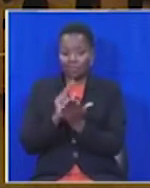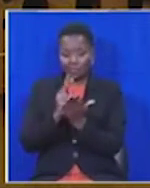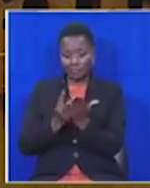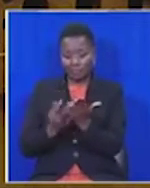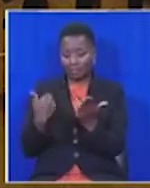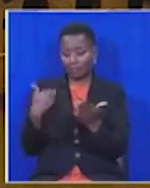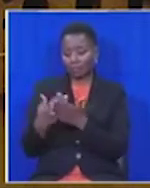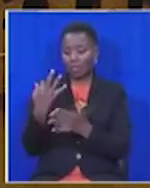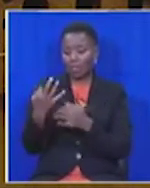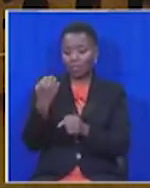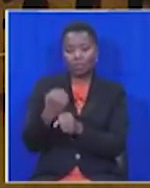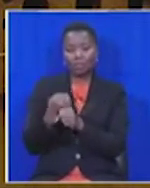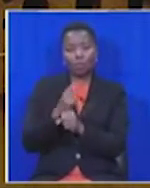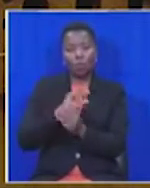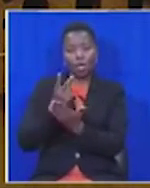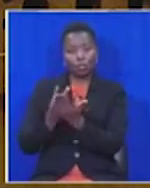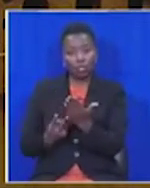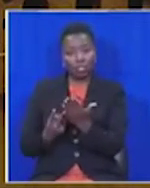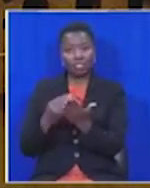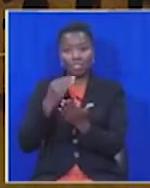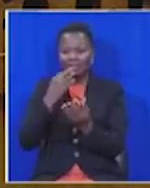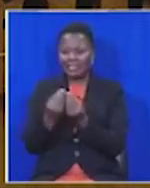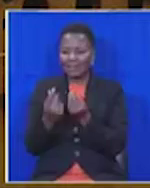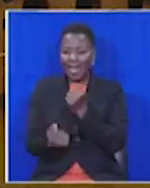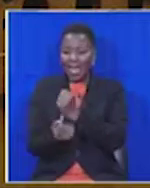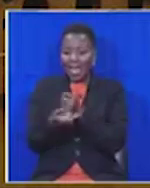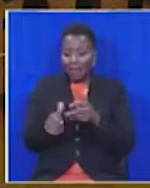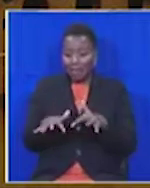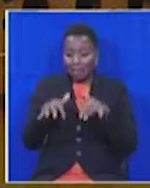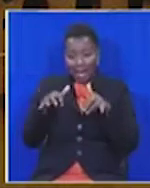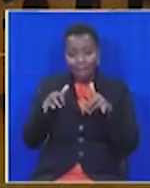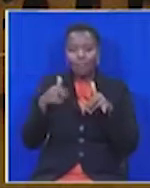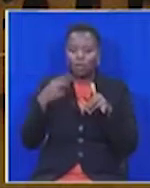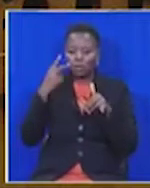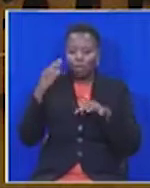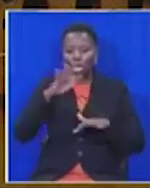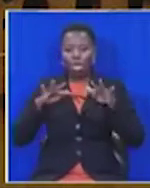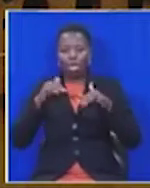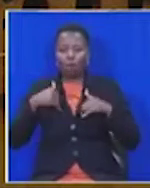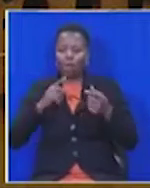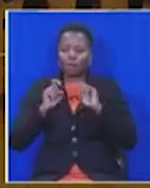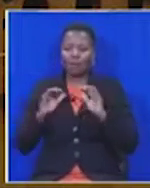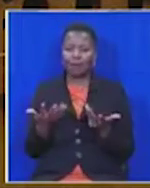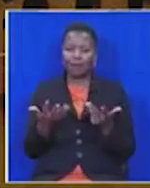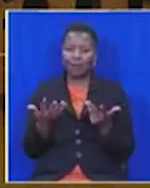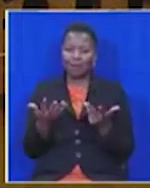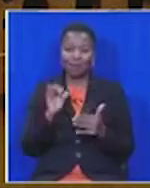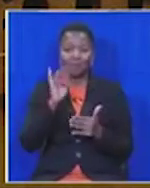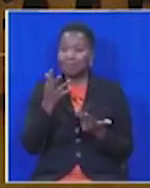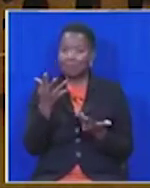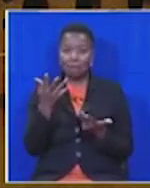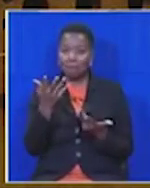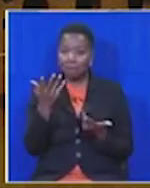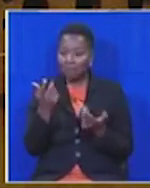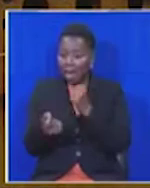are as a result of particular circumstances that we found ourselves in this House, otherwise we would not have amended some of these